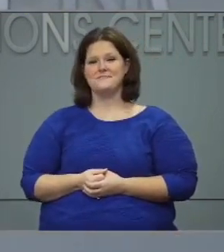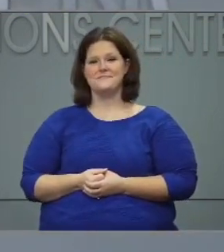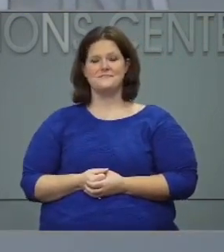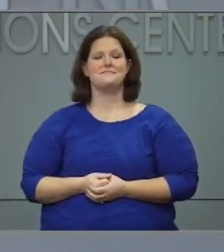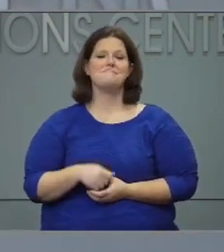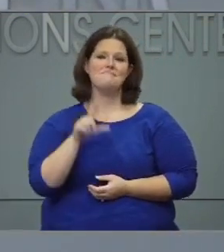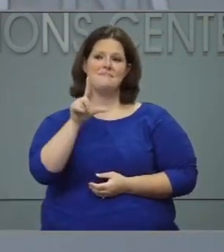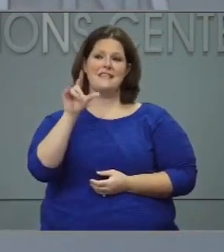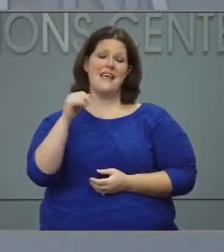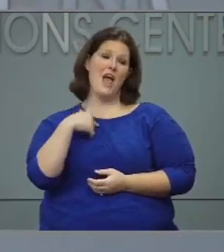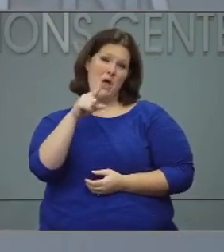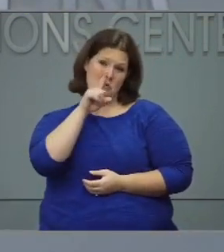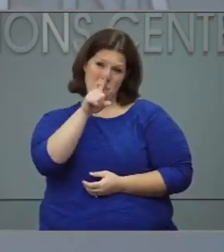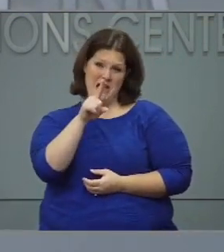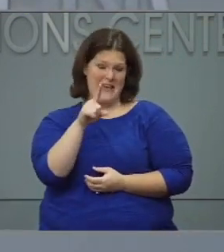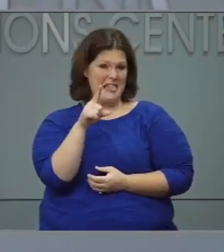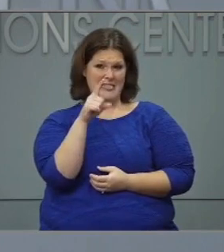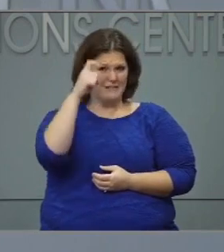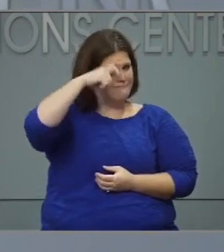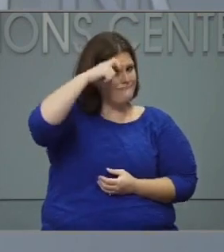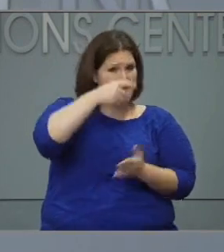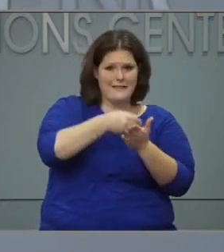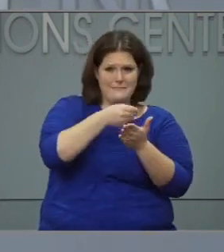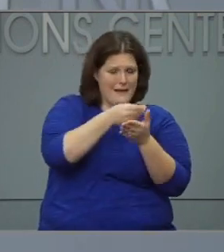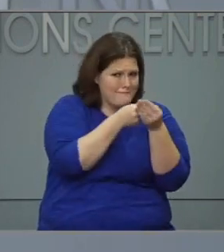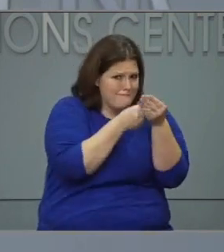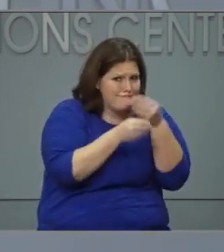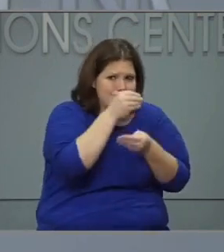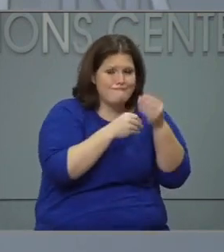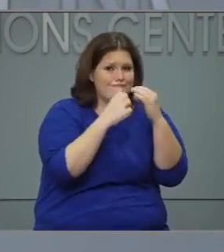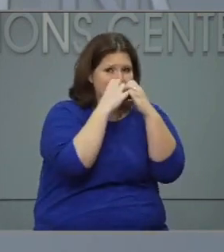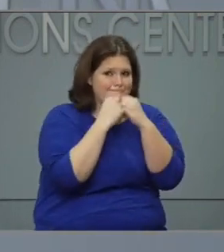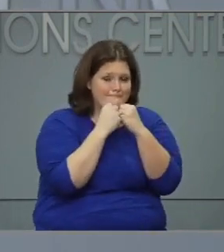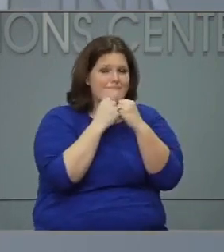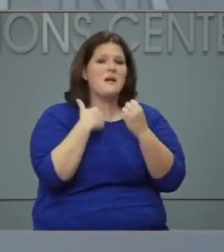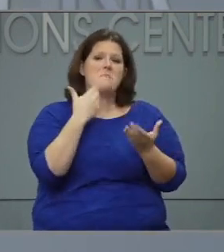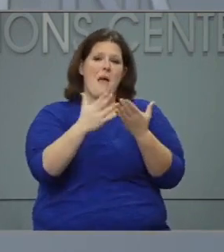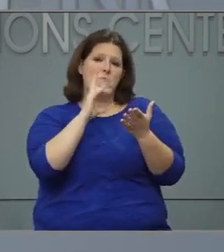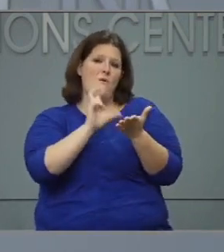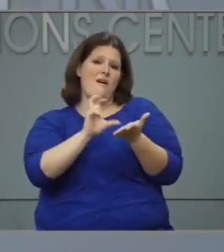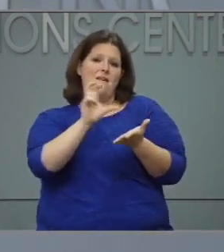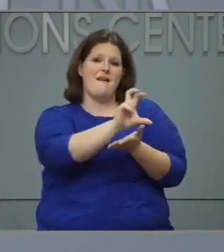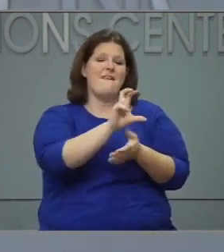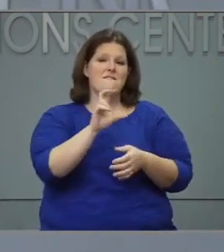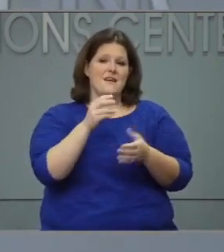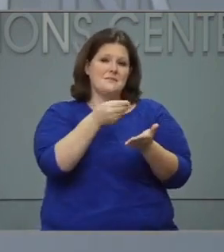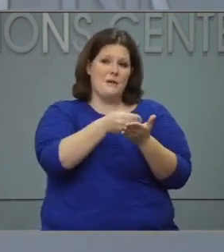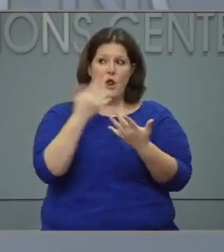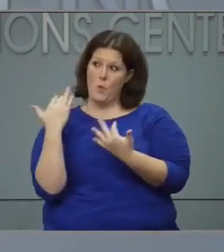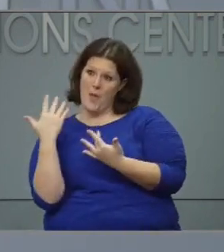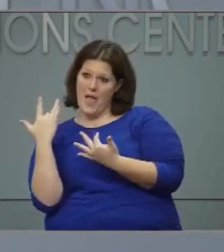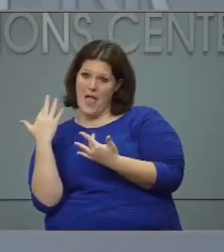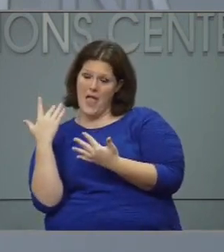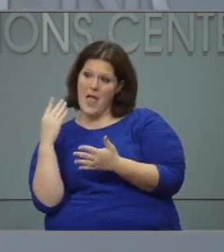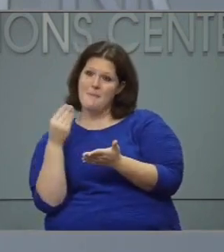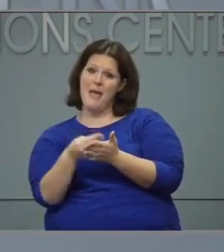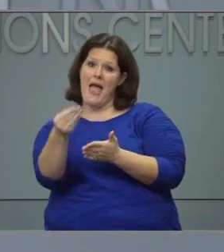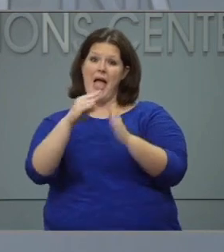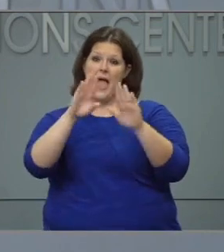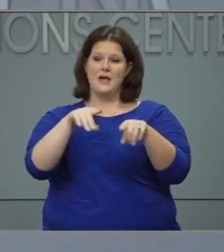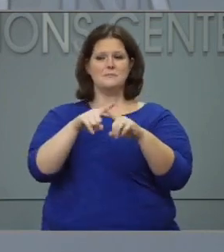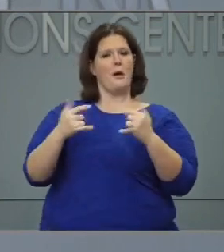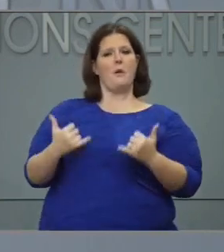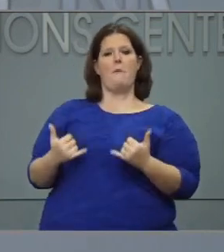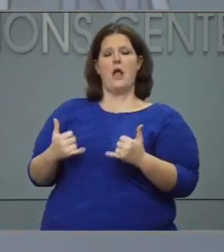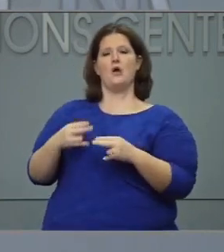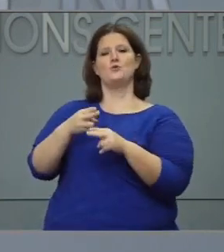I'm pretty frugal. I think I'll probably just maybe invest and wait till I'm gonna buy a house. However, uh, in the short term,